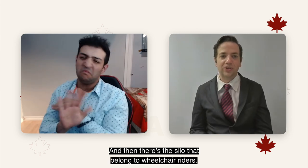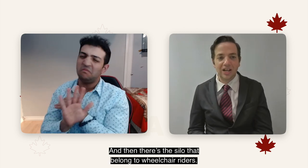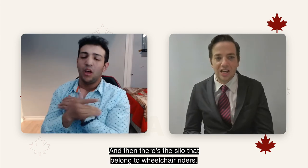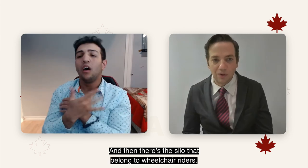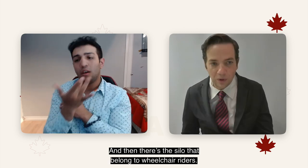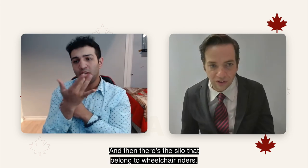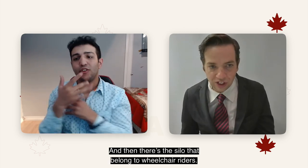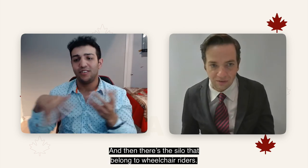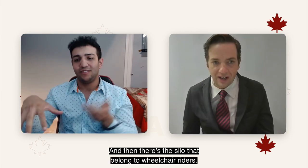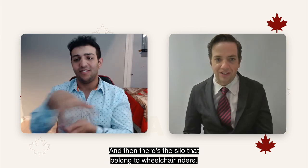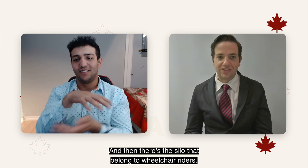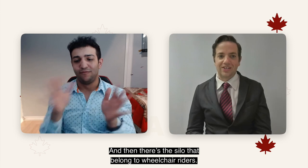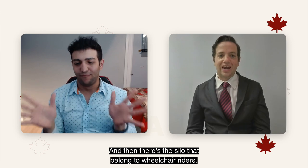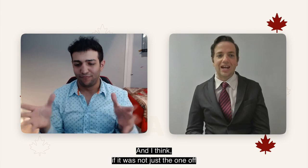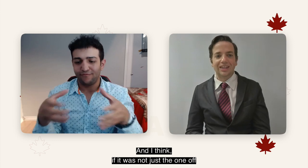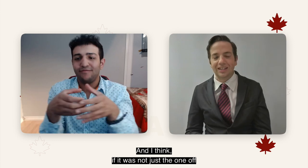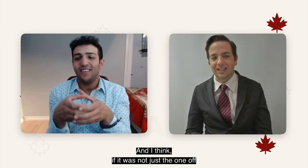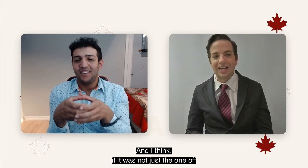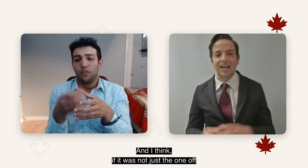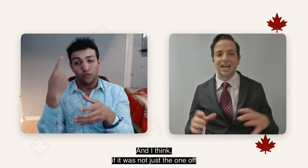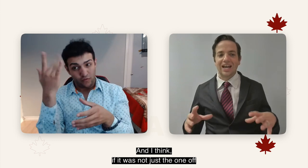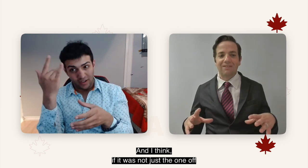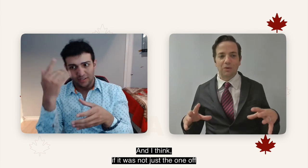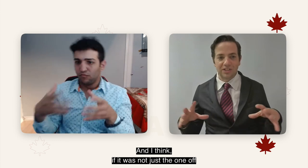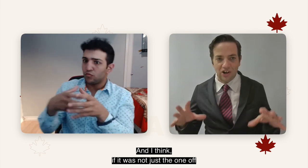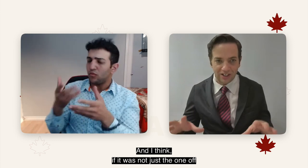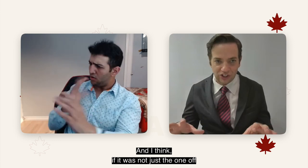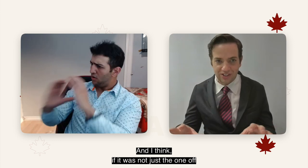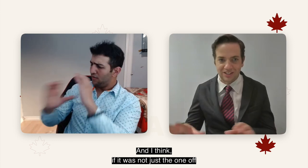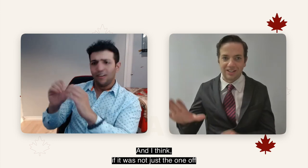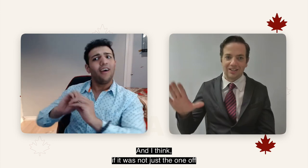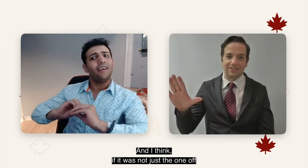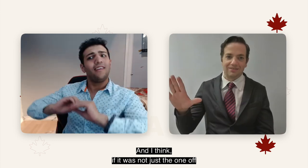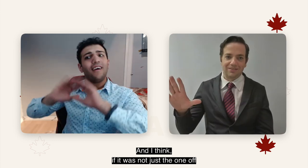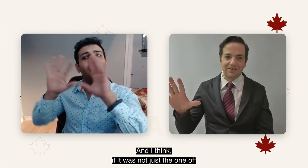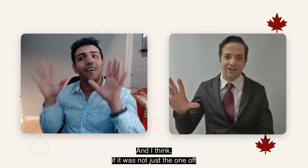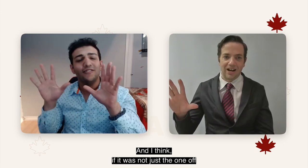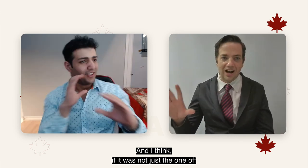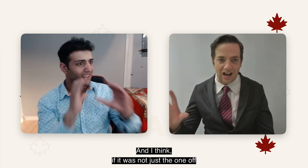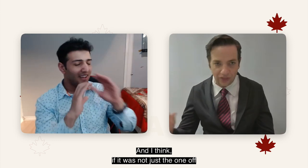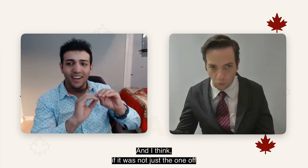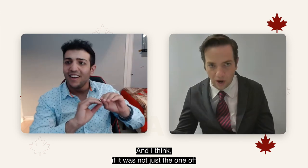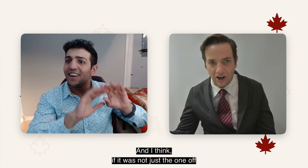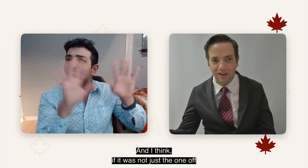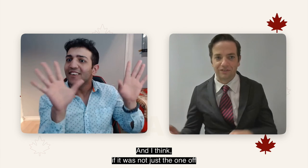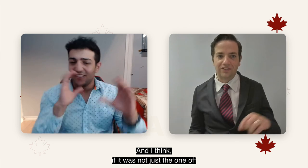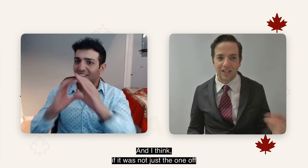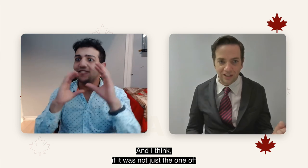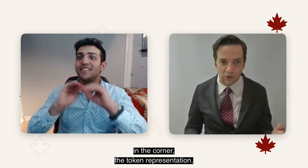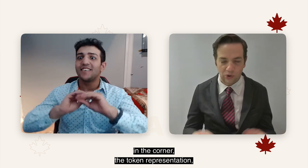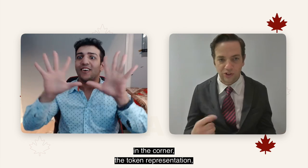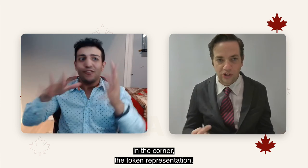to wheelchair riders. And I think if it was not just the one